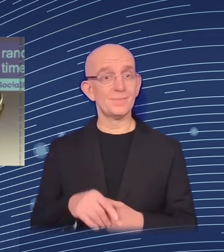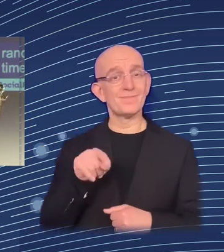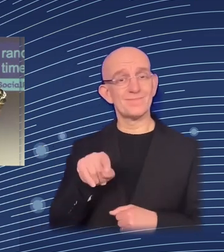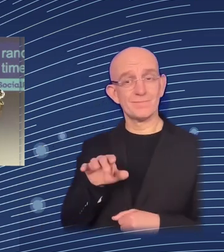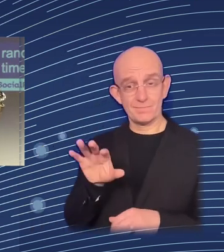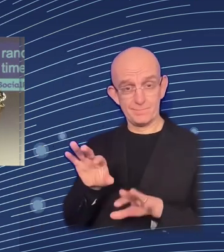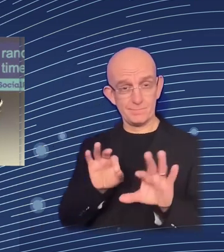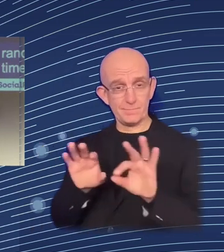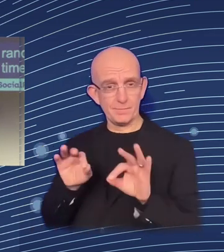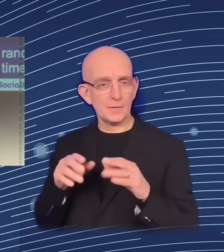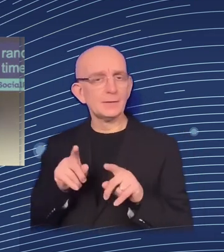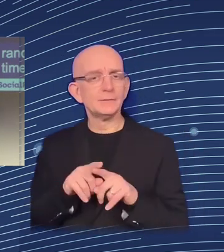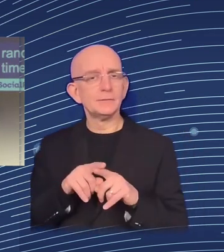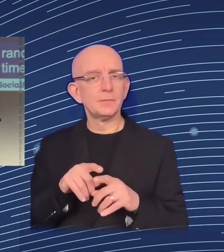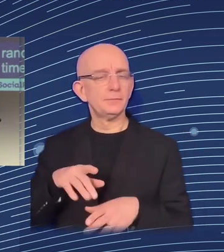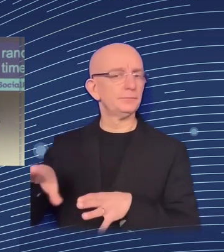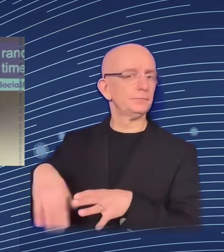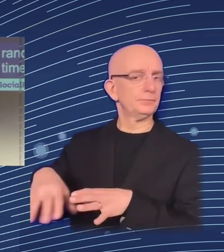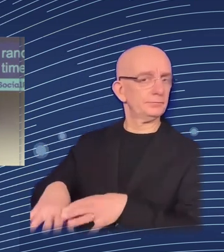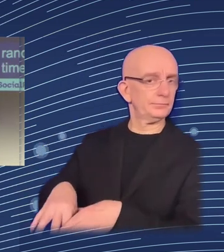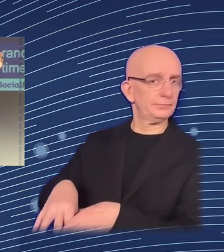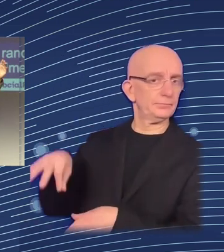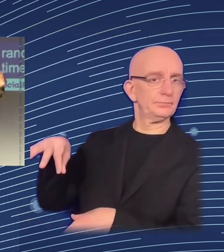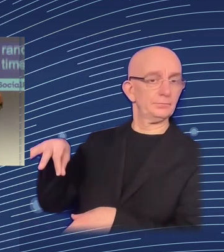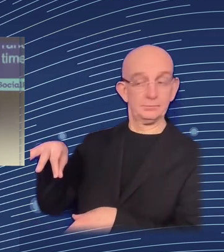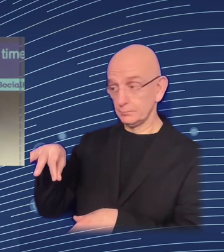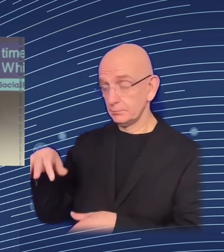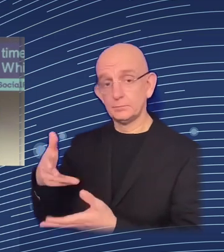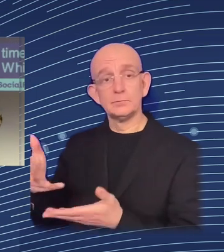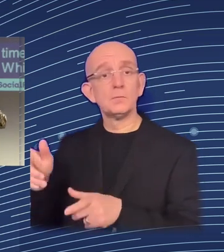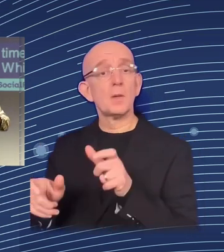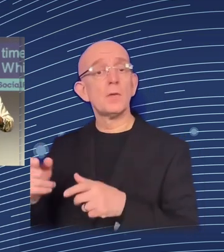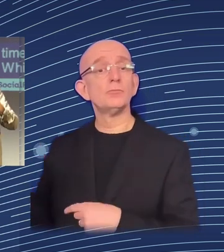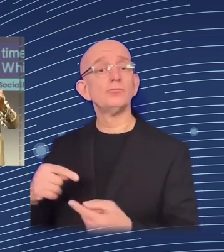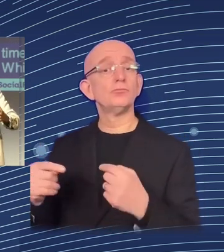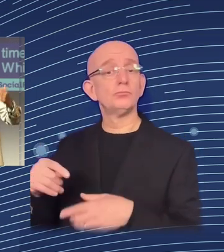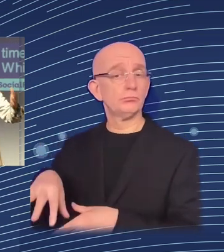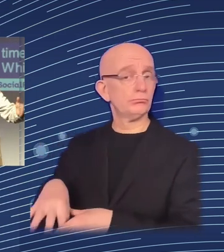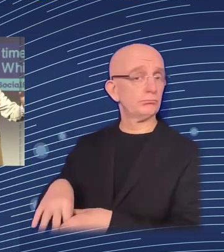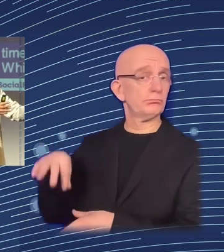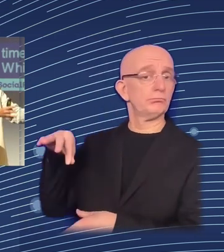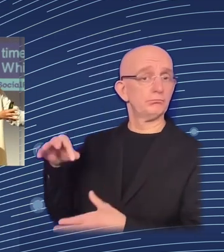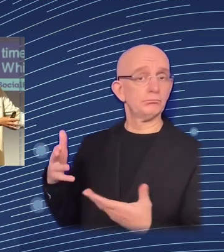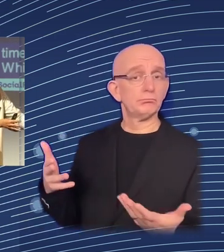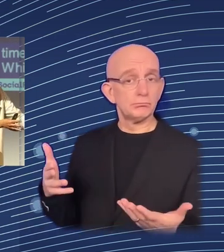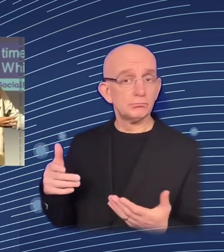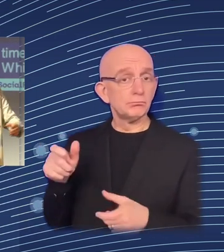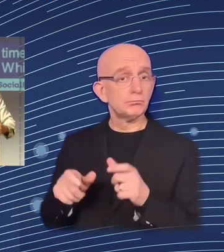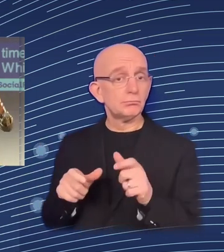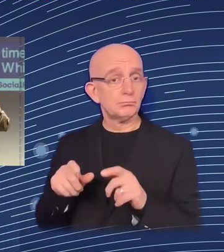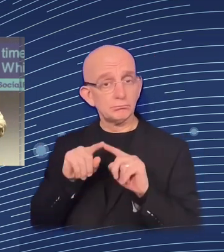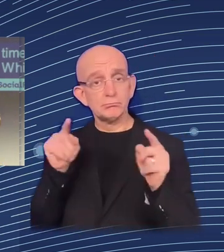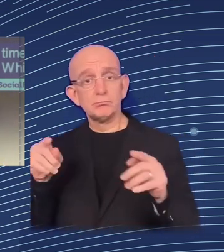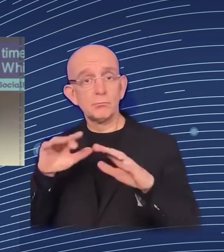we are in the other one, which is that observational studies, where some that have particular characteristics,